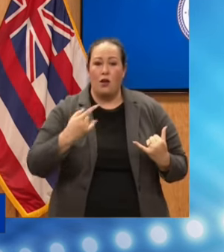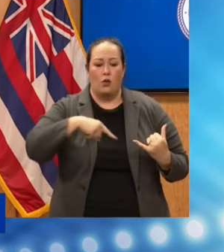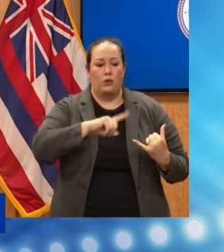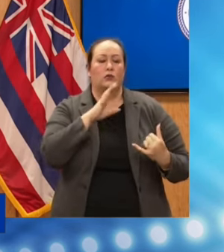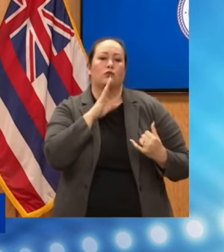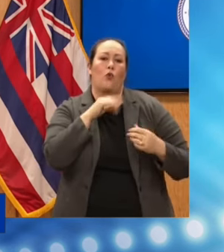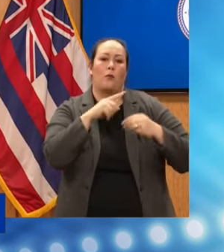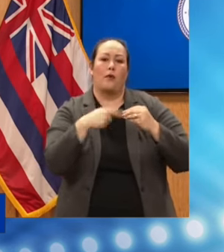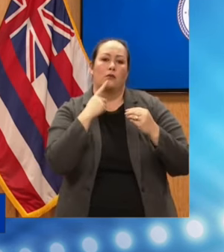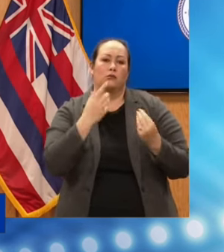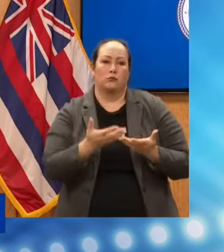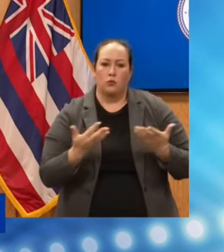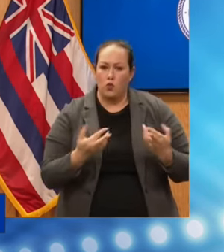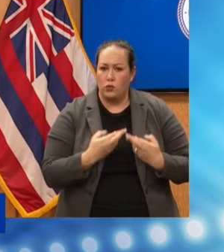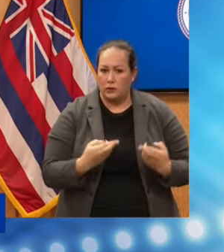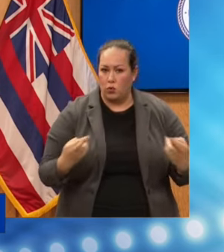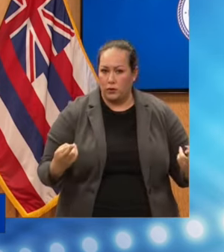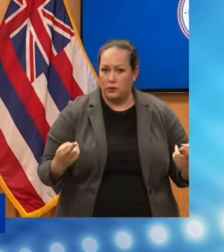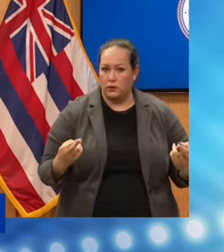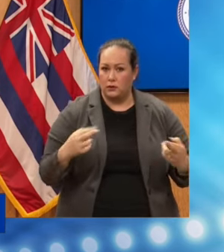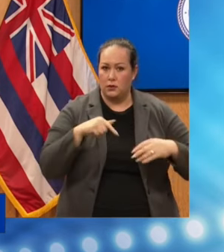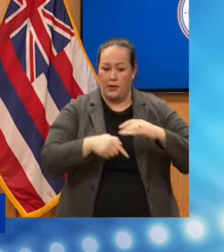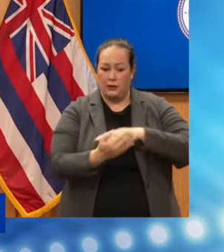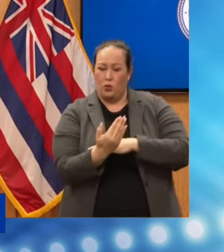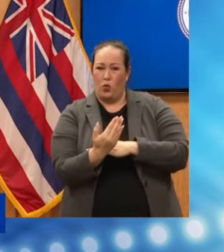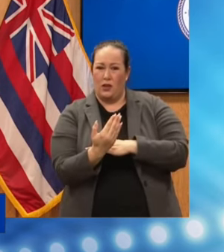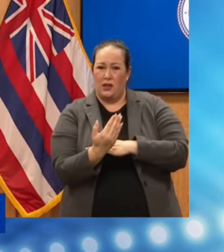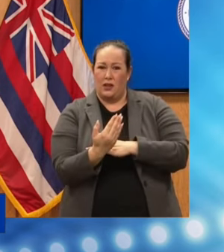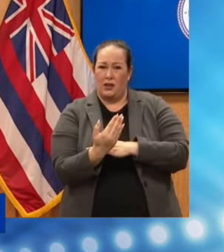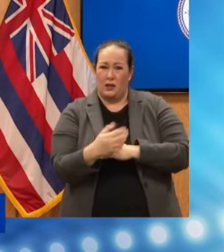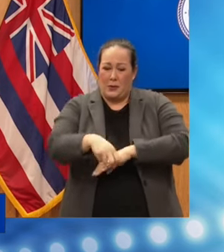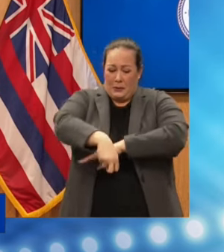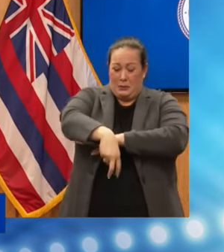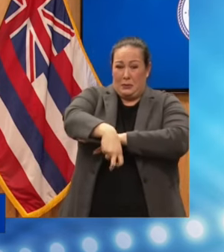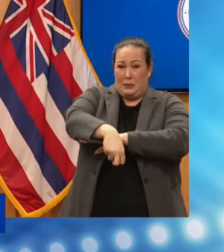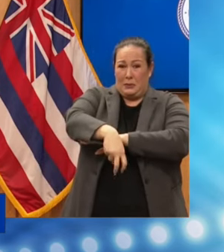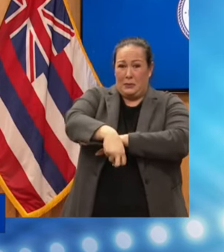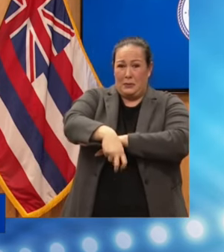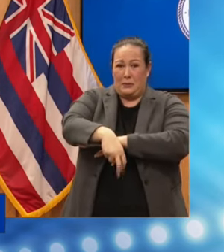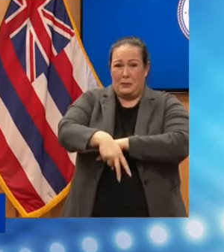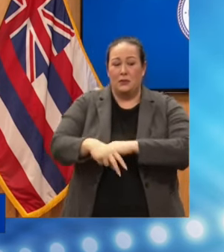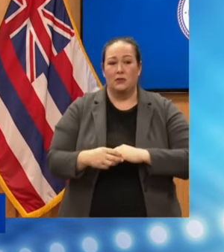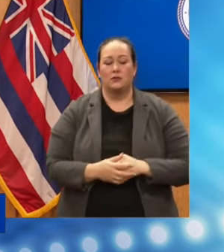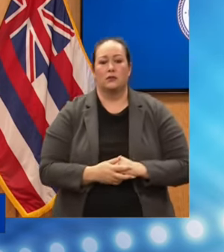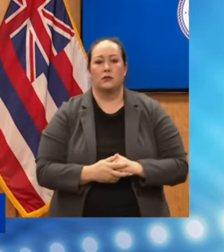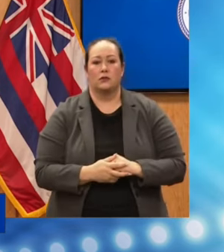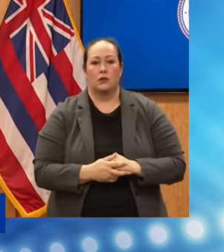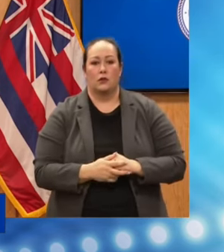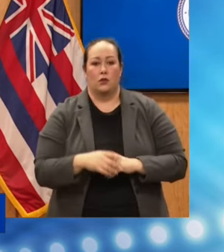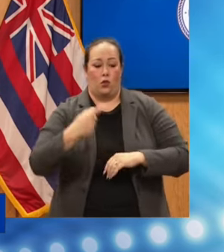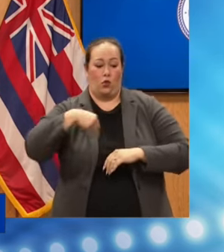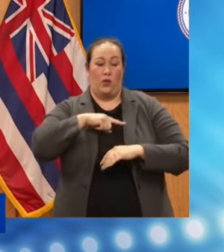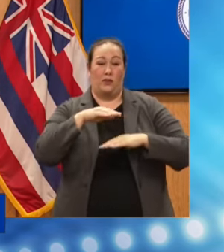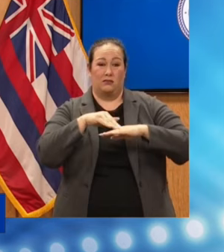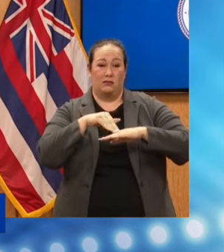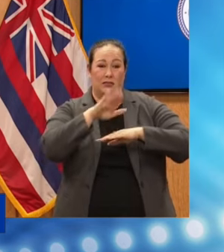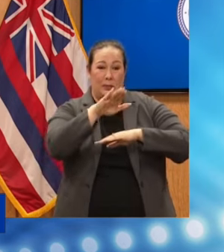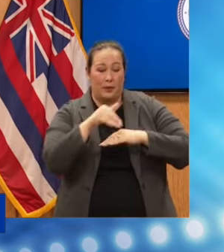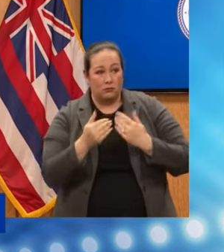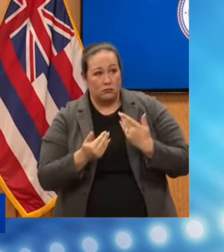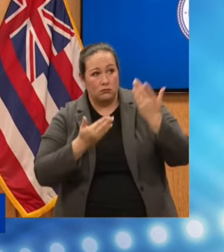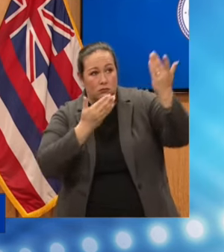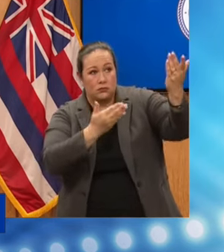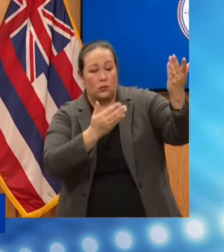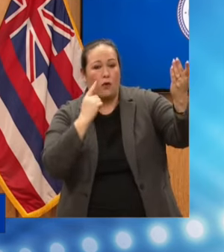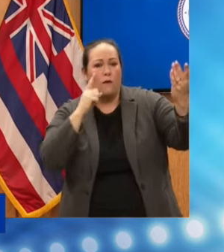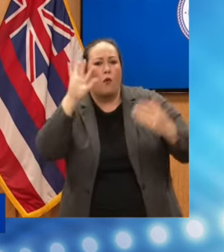This morning at 1210 AM, my team and I submitted the proposal to